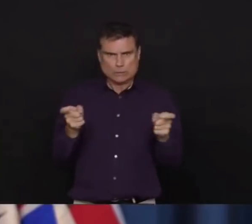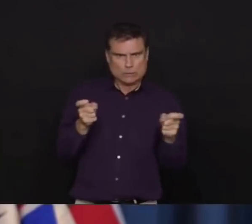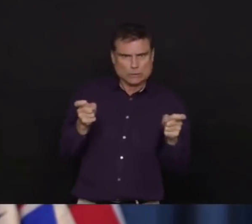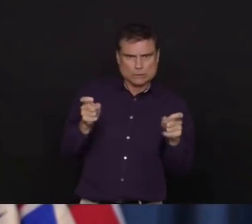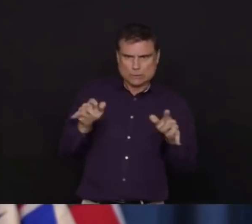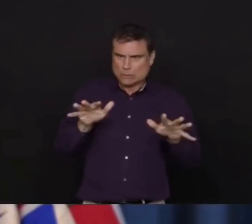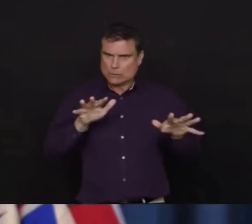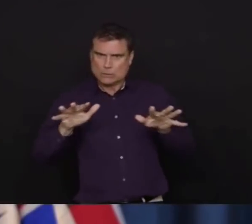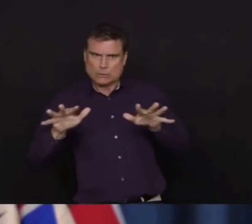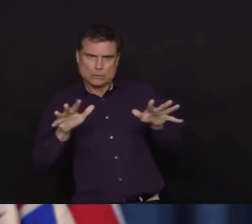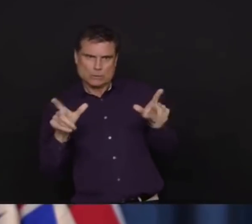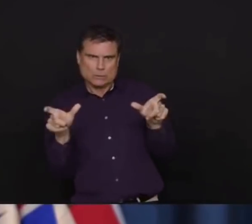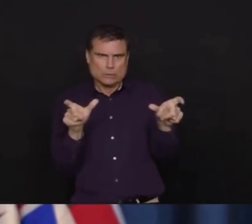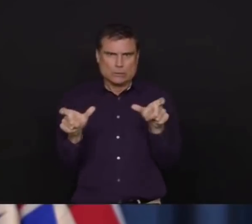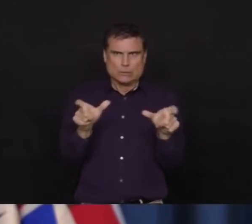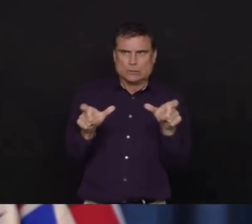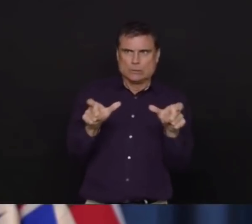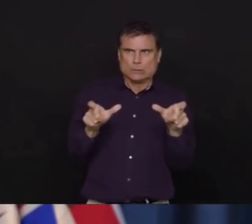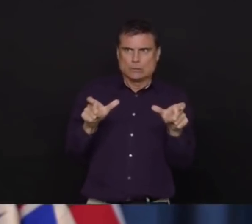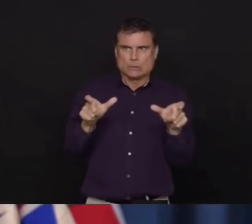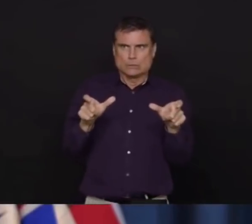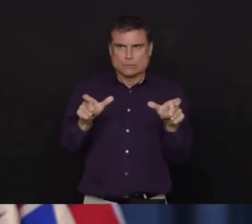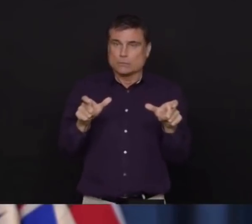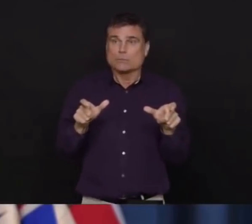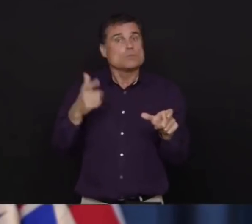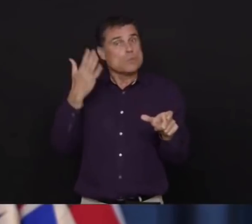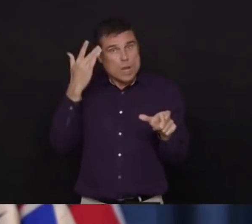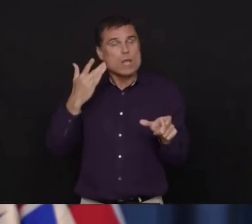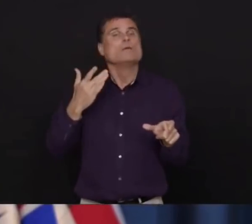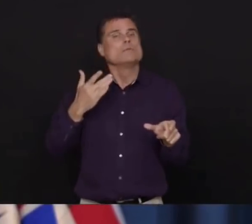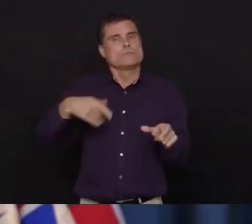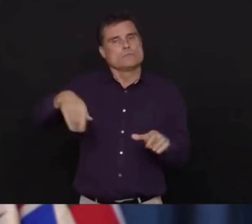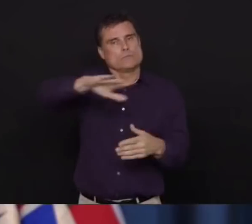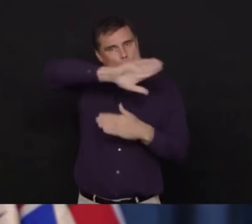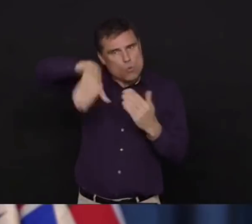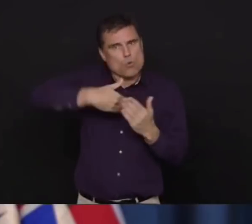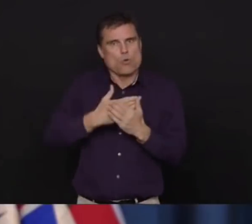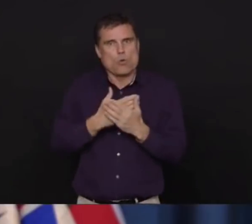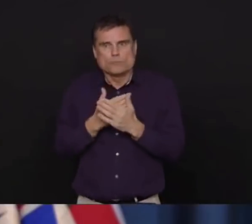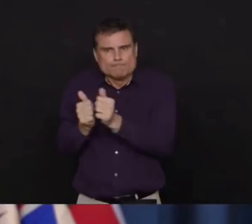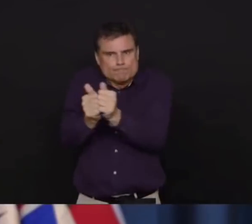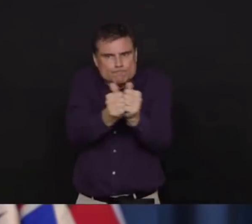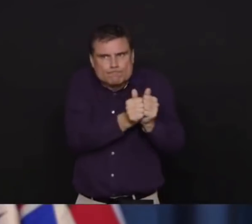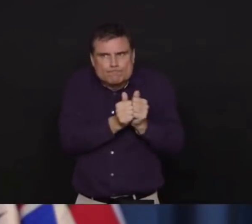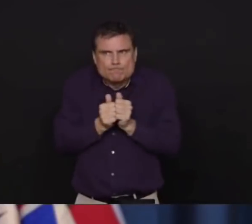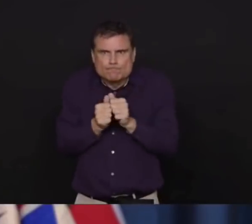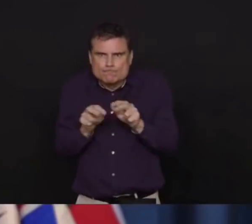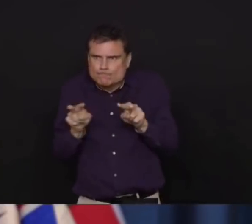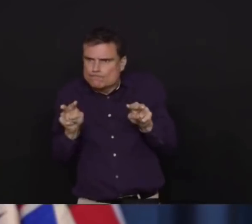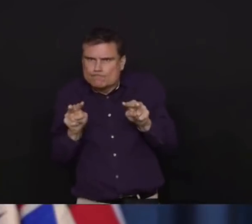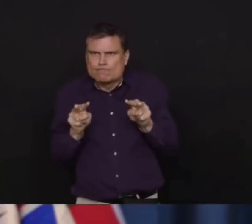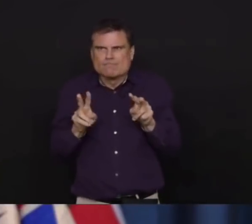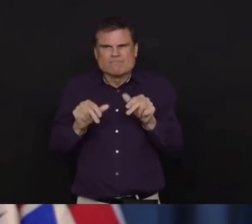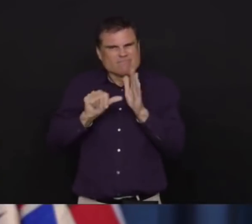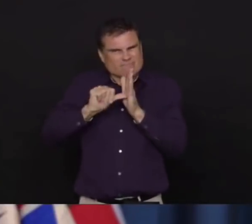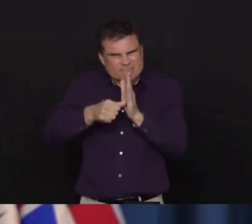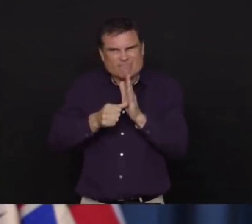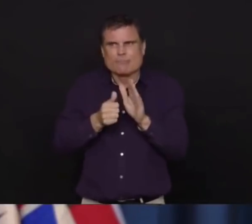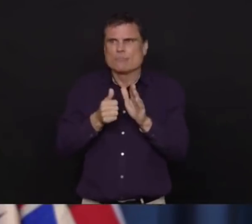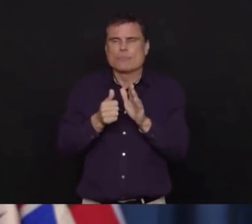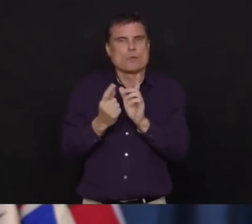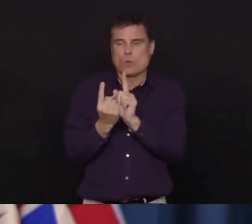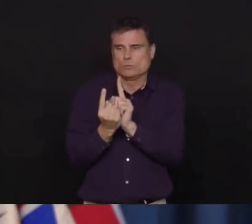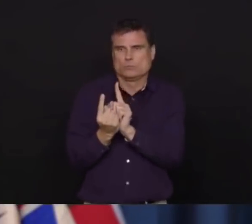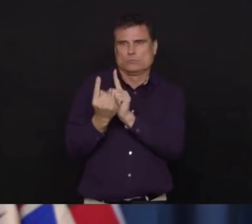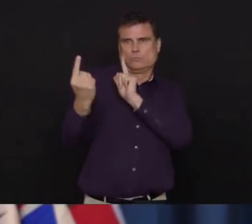remains the important thing around physical distancing that we can all do, and allowing our public health